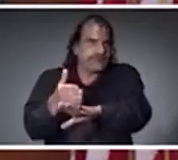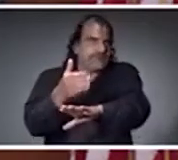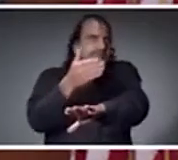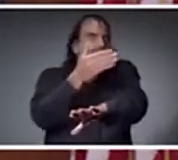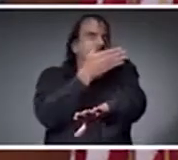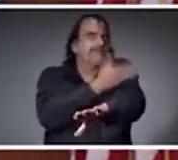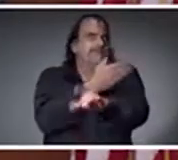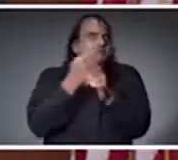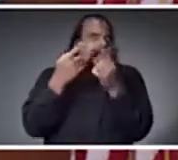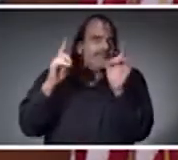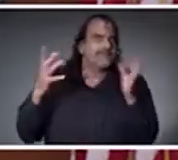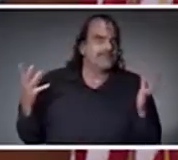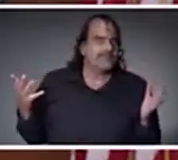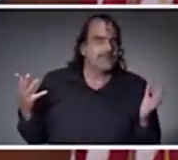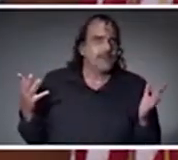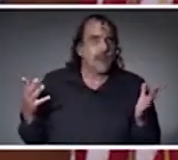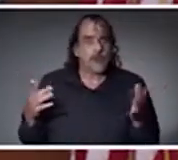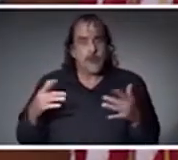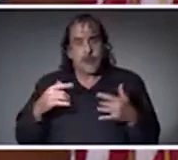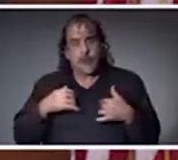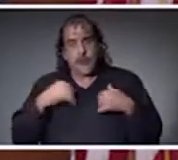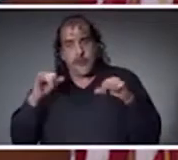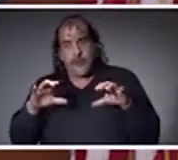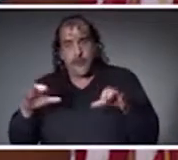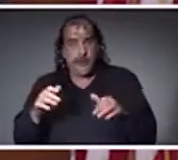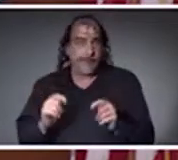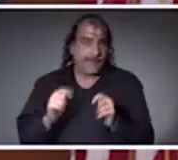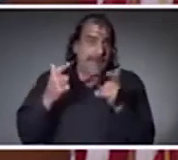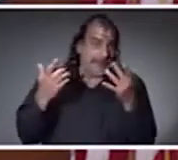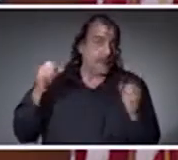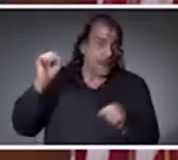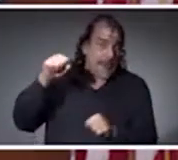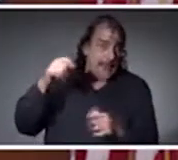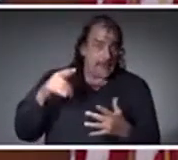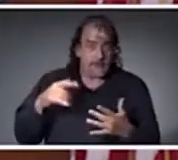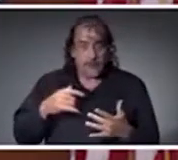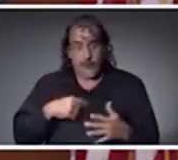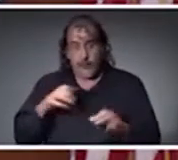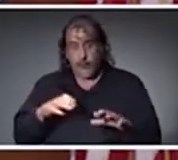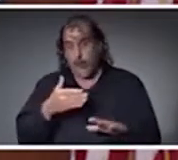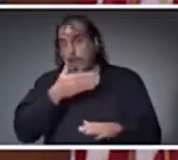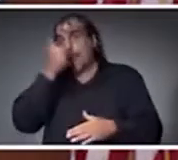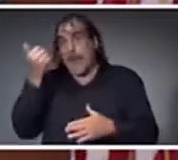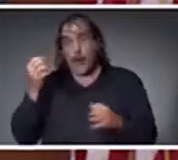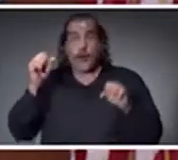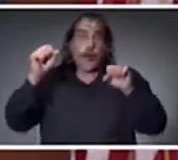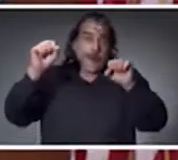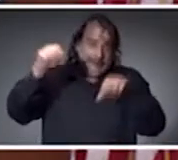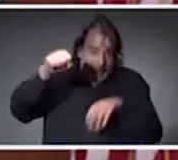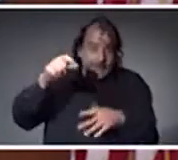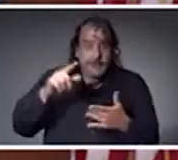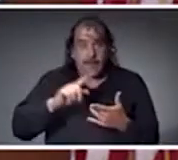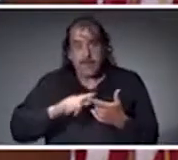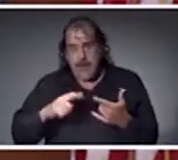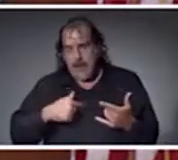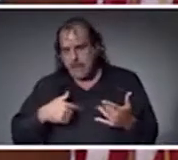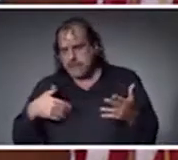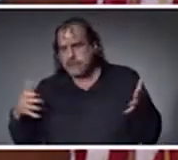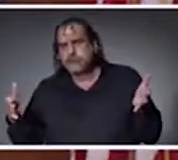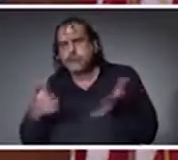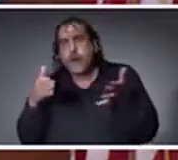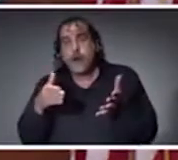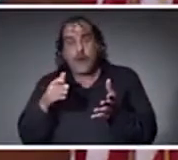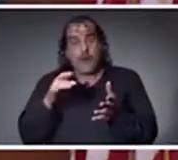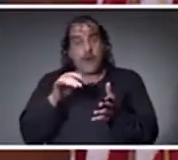We can always improve faster. We can always do better, but I'm encouraged by the efforts of the people